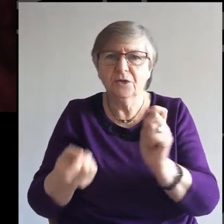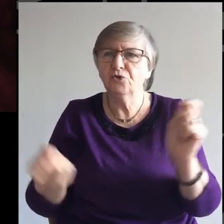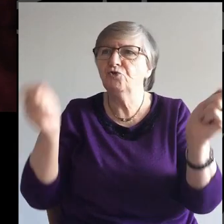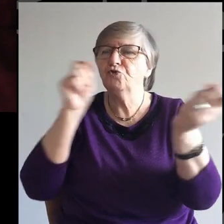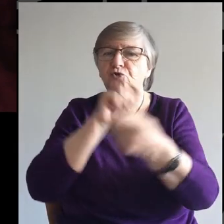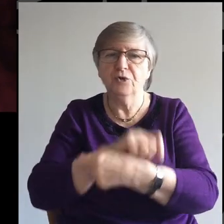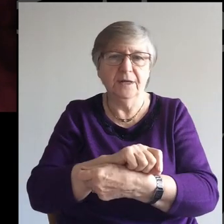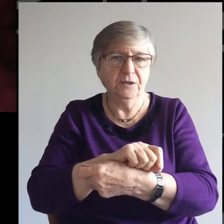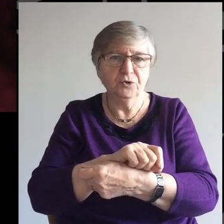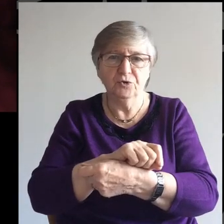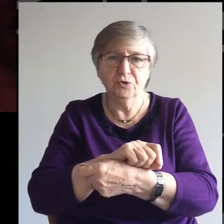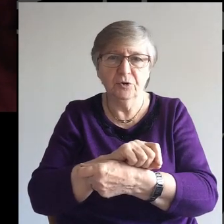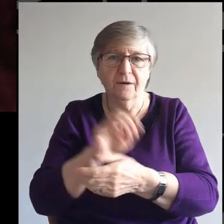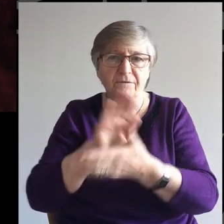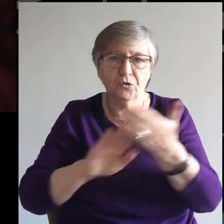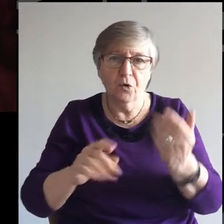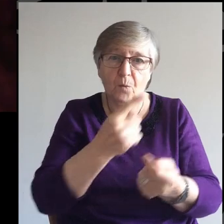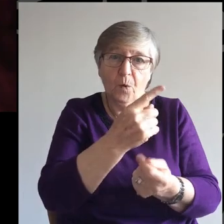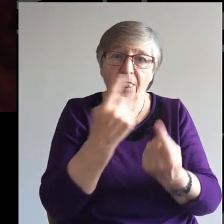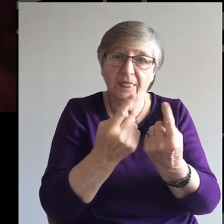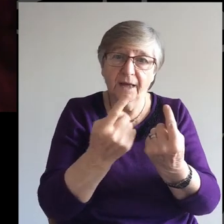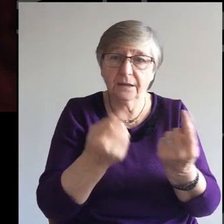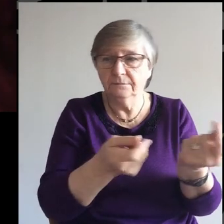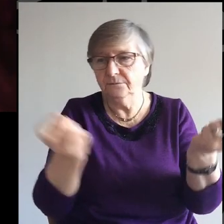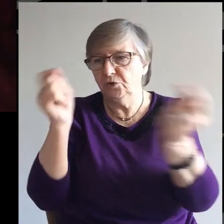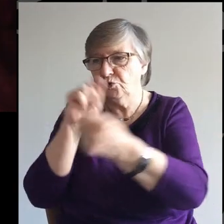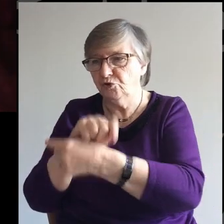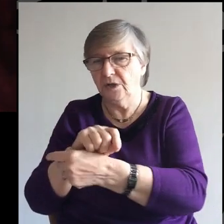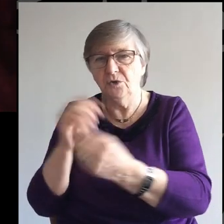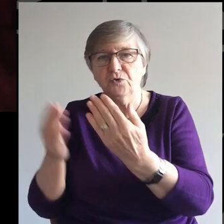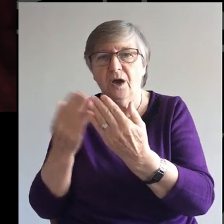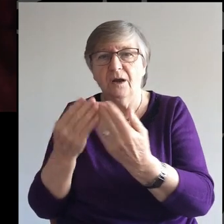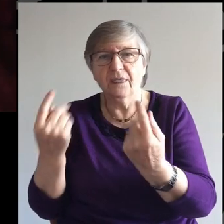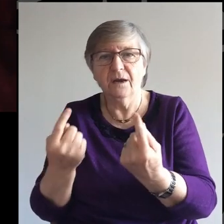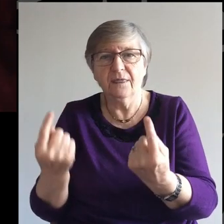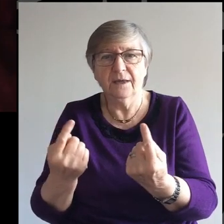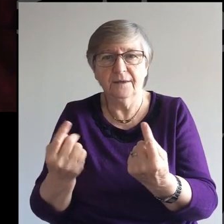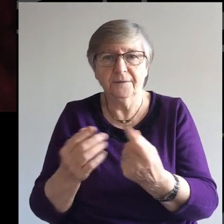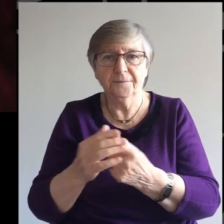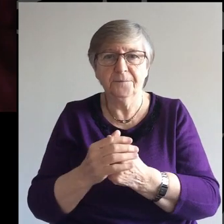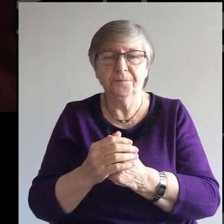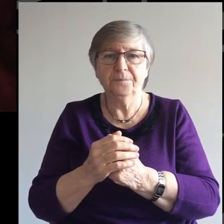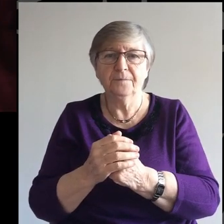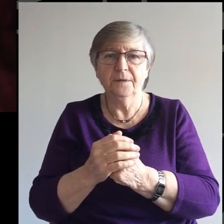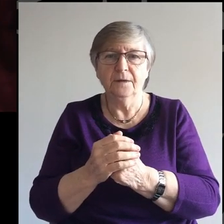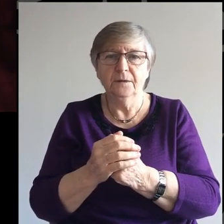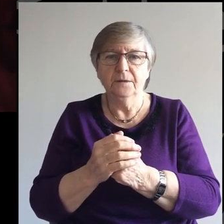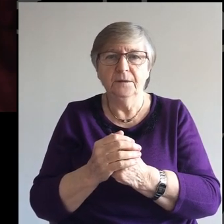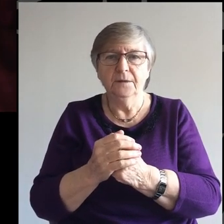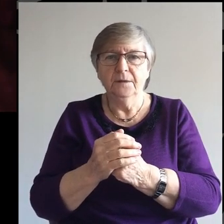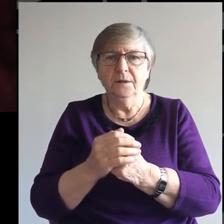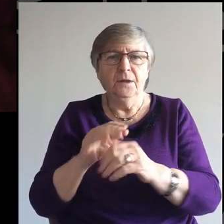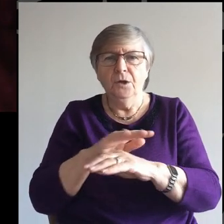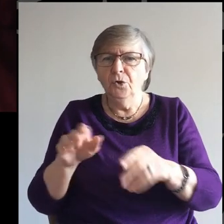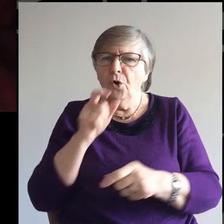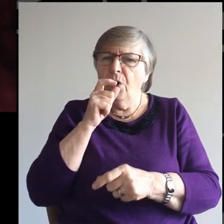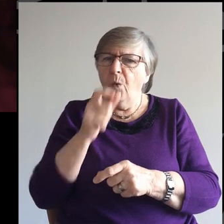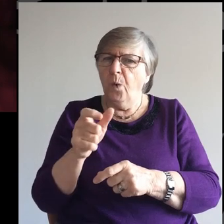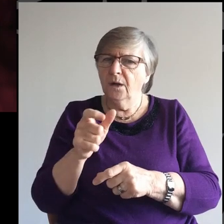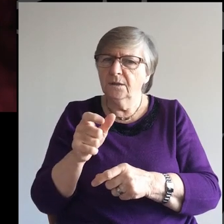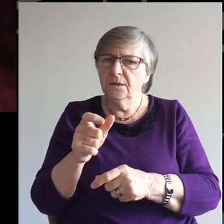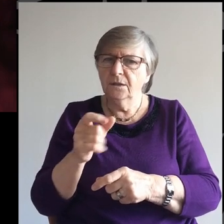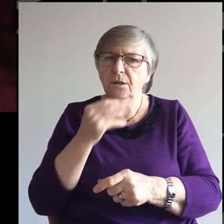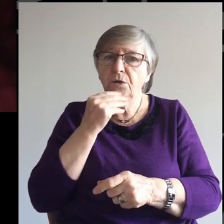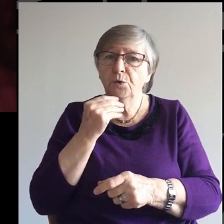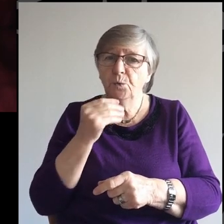complete transformation from one thing into another. Now, it's not a word that's used